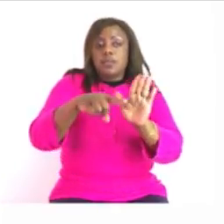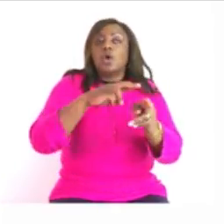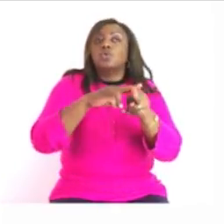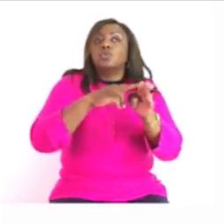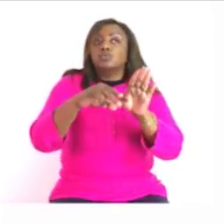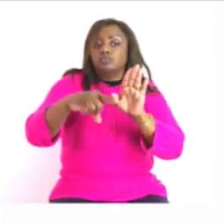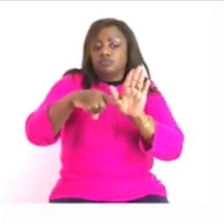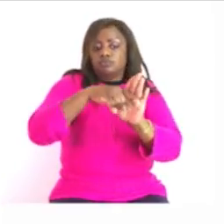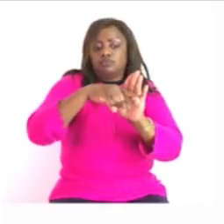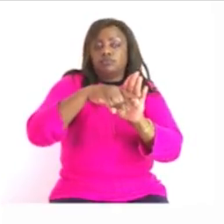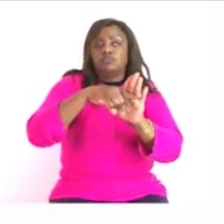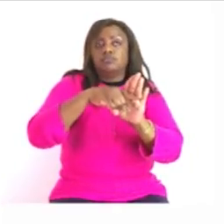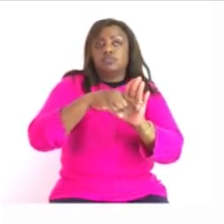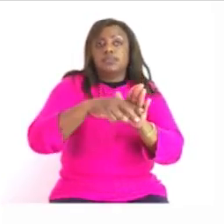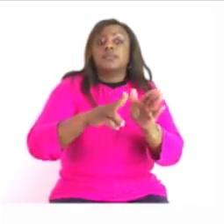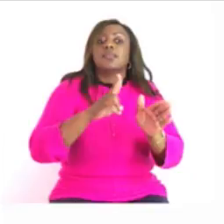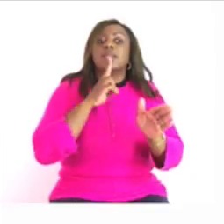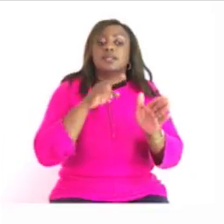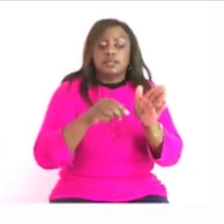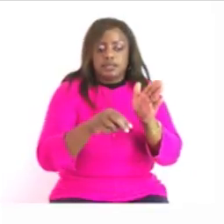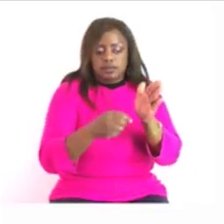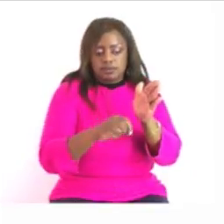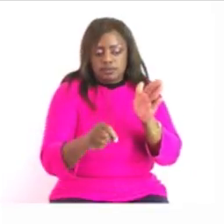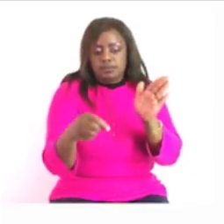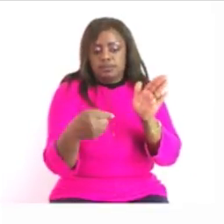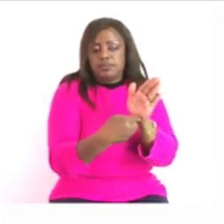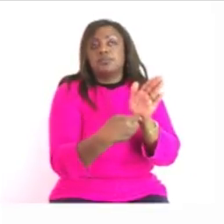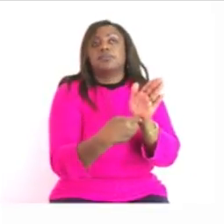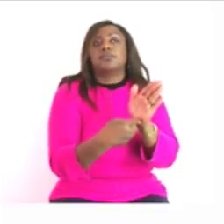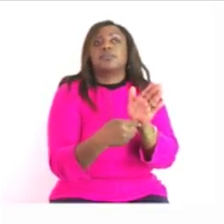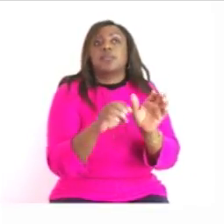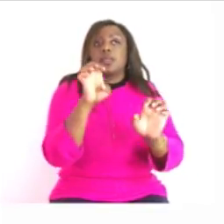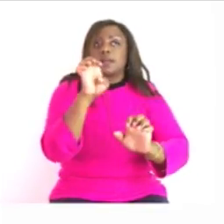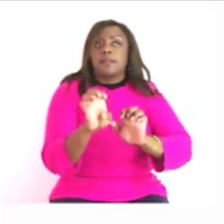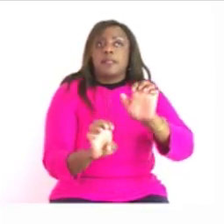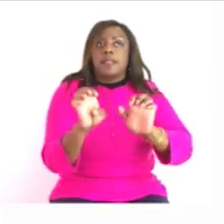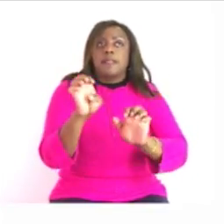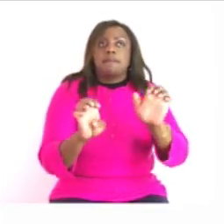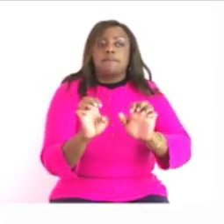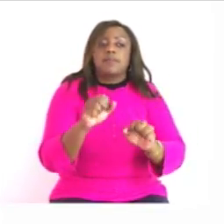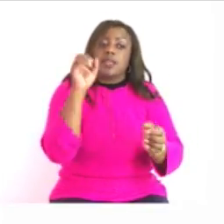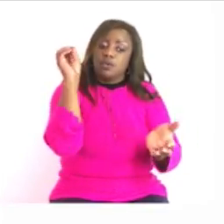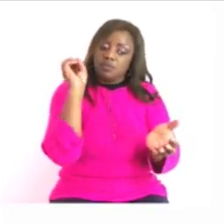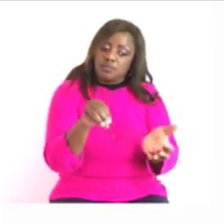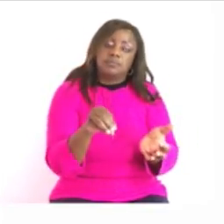the smallest value and the evaluation you must